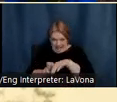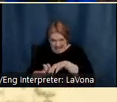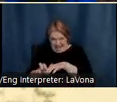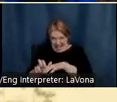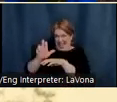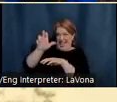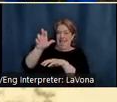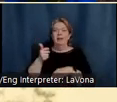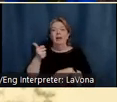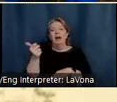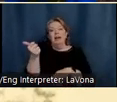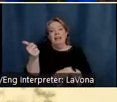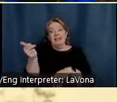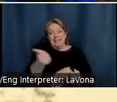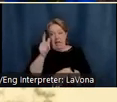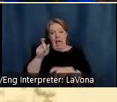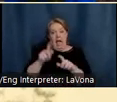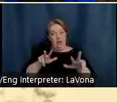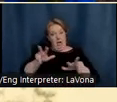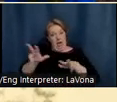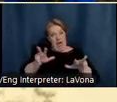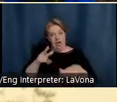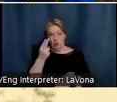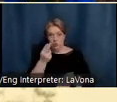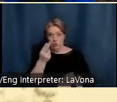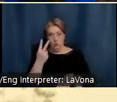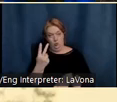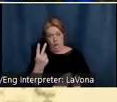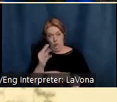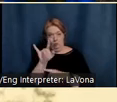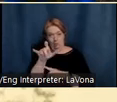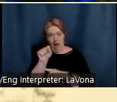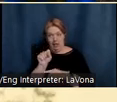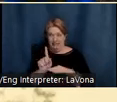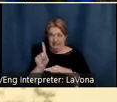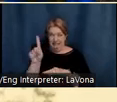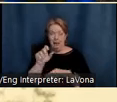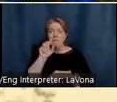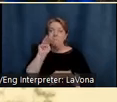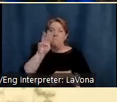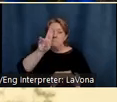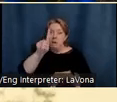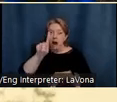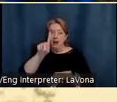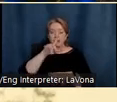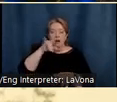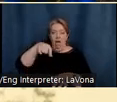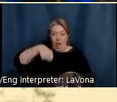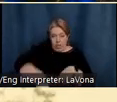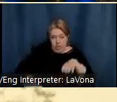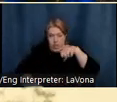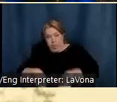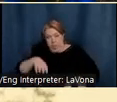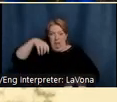two miles uphill with mud up to their ankles. I'm very surprised Selma ever said yes